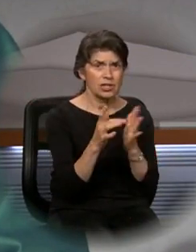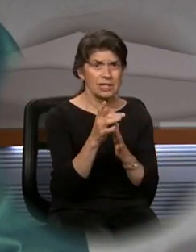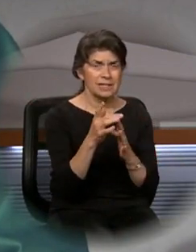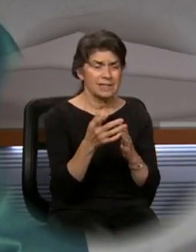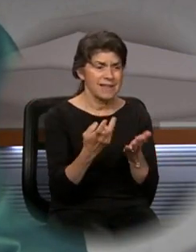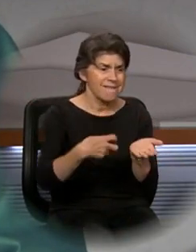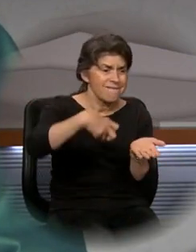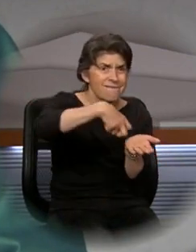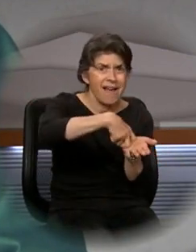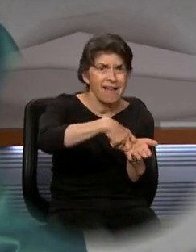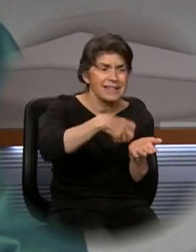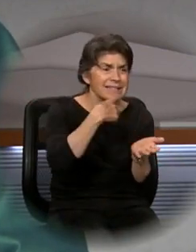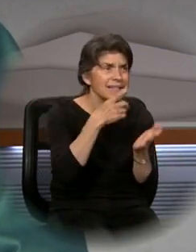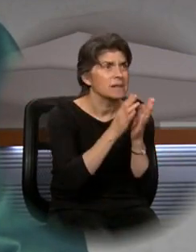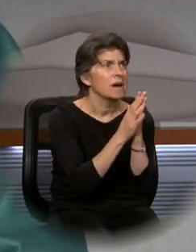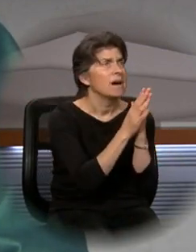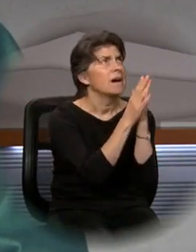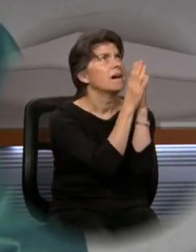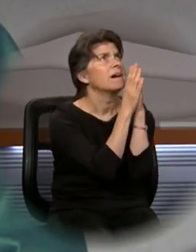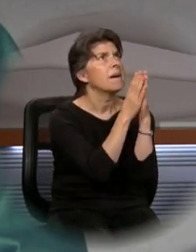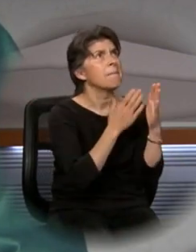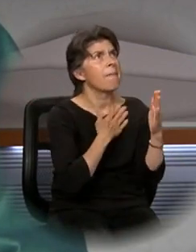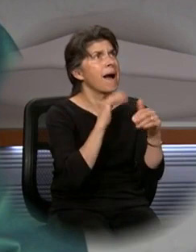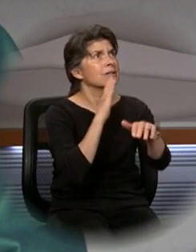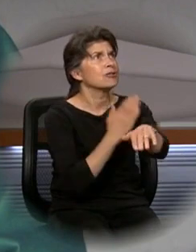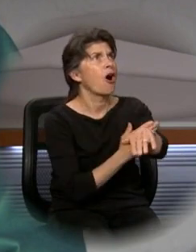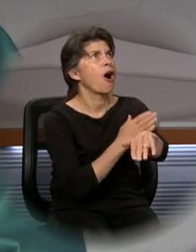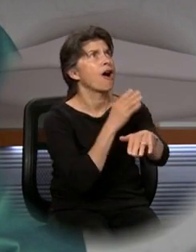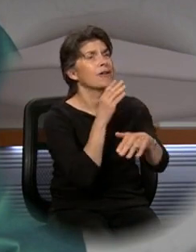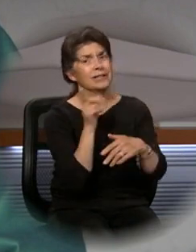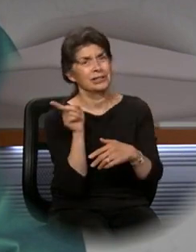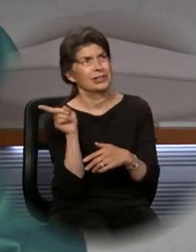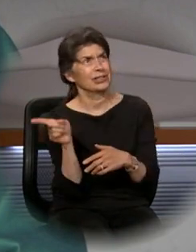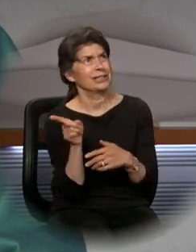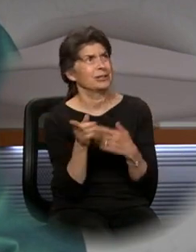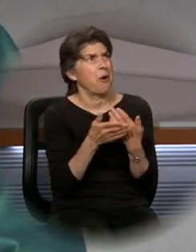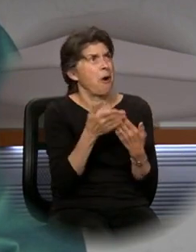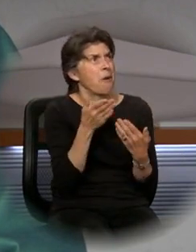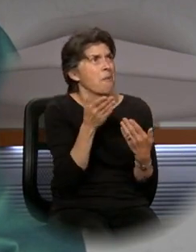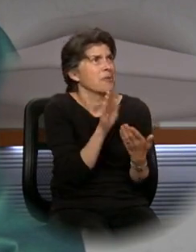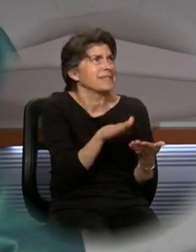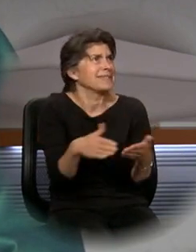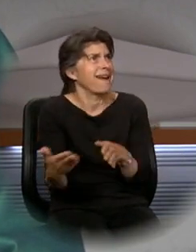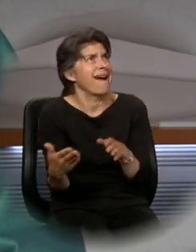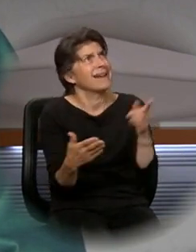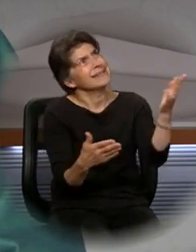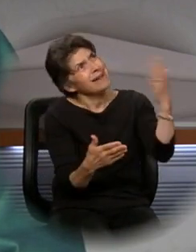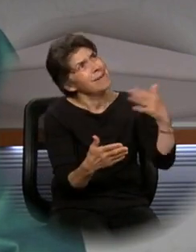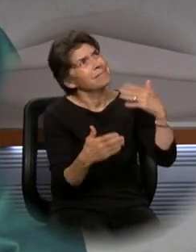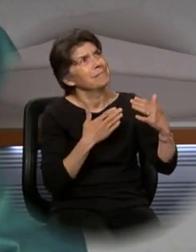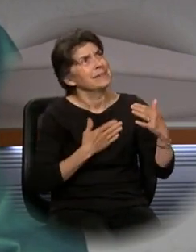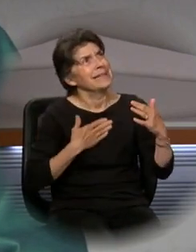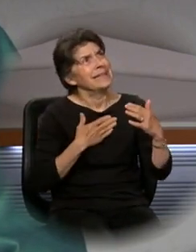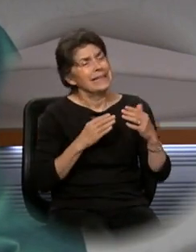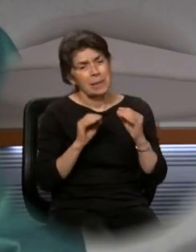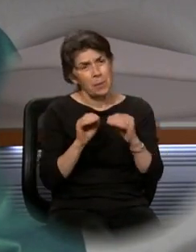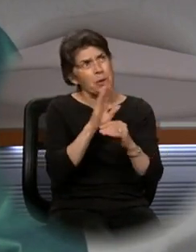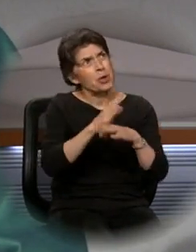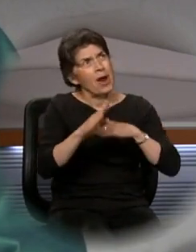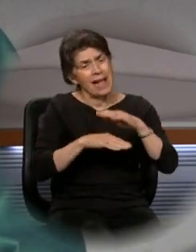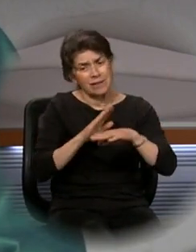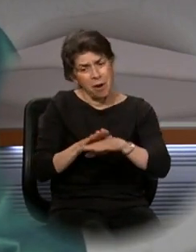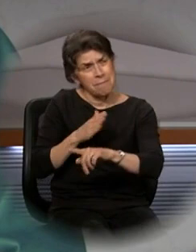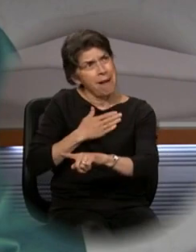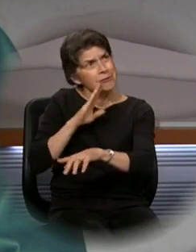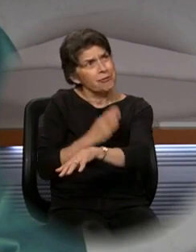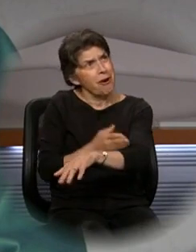earnestly with him, saying, My daughter is at the point of death. Please, come, lay your hands on her, that she may get